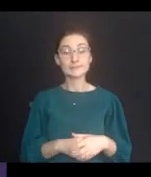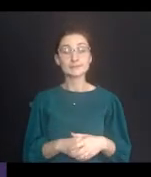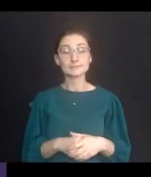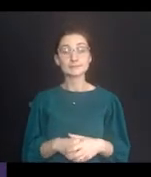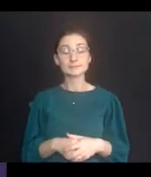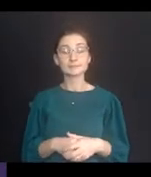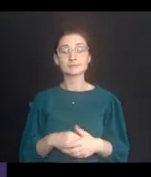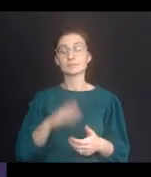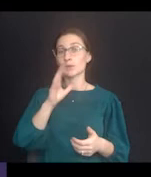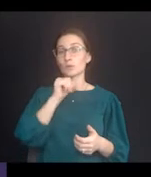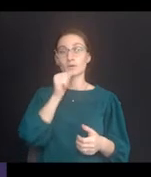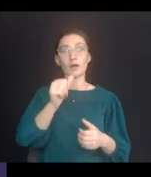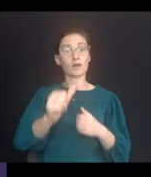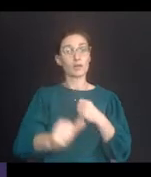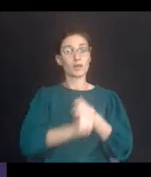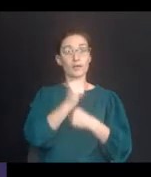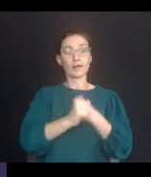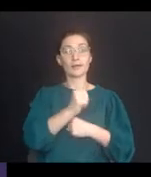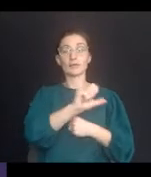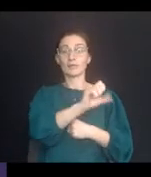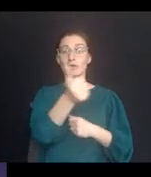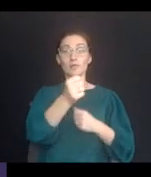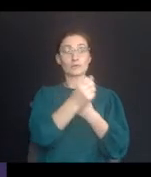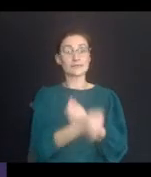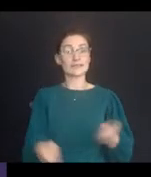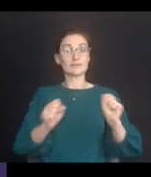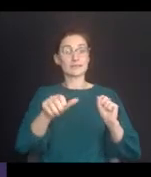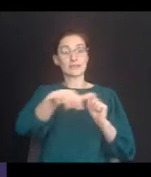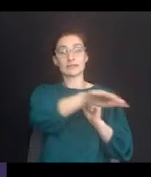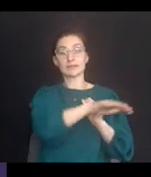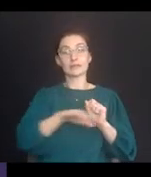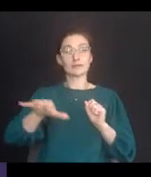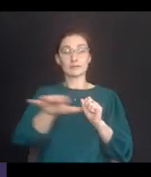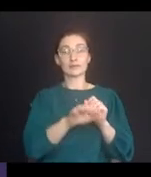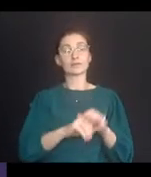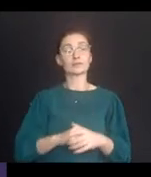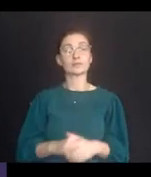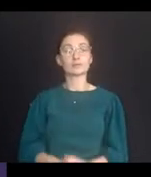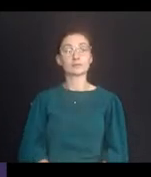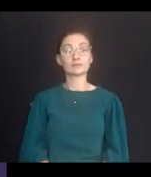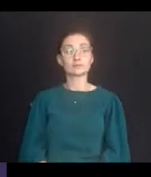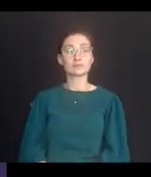this student being a threat to the health and safety of others within the program.